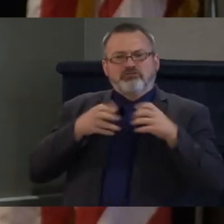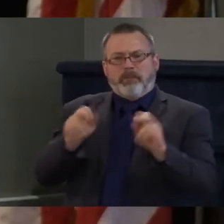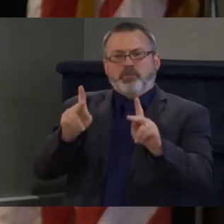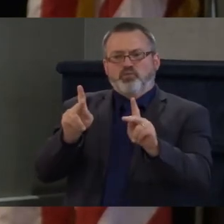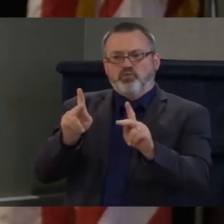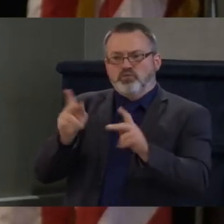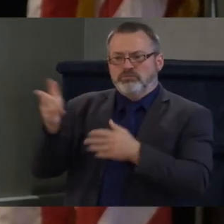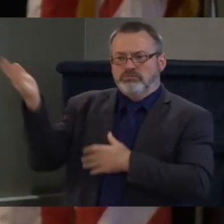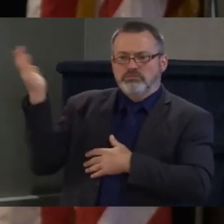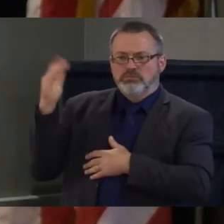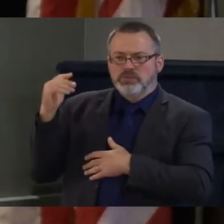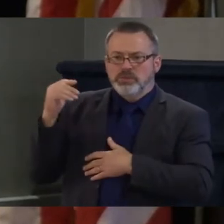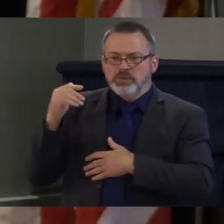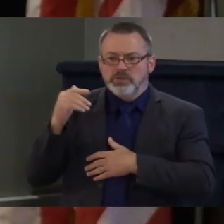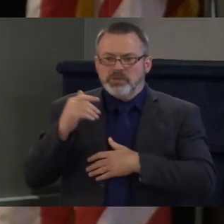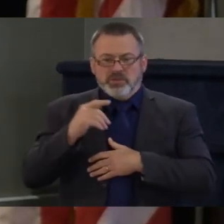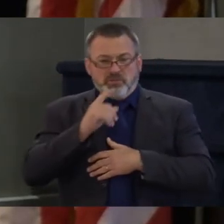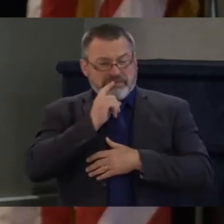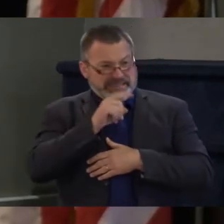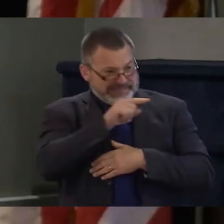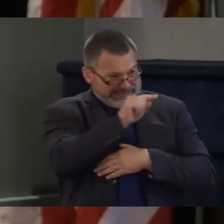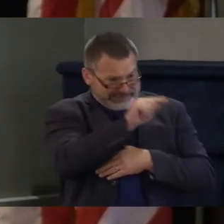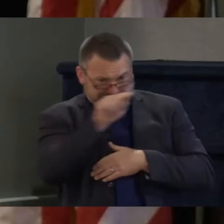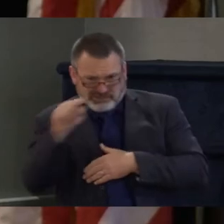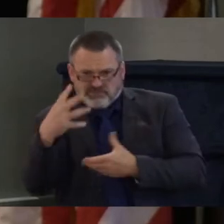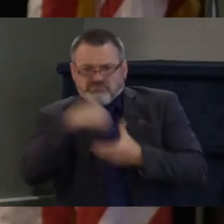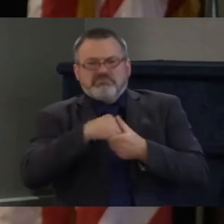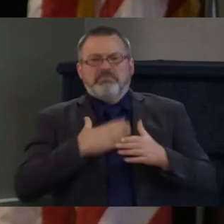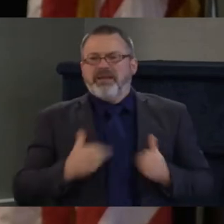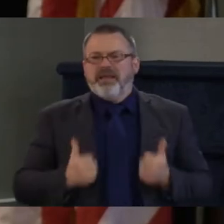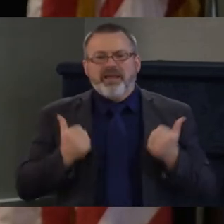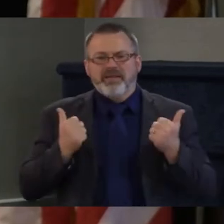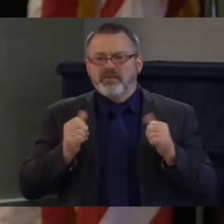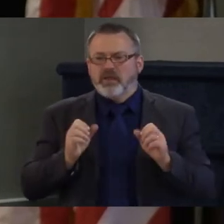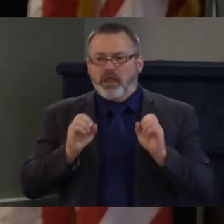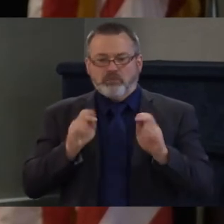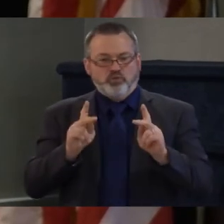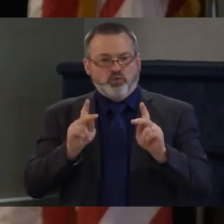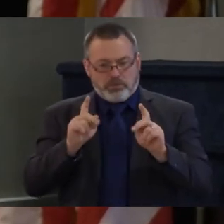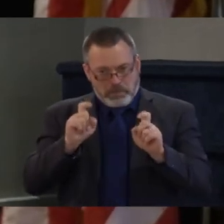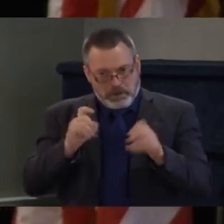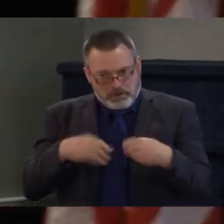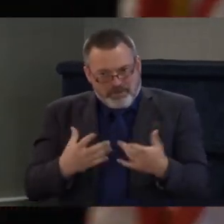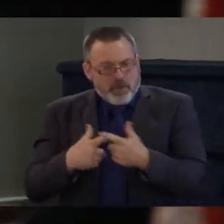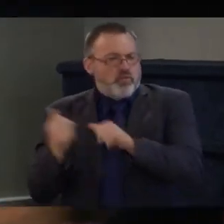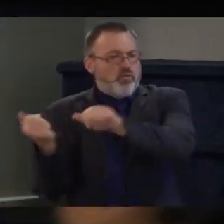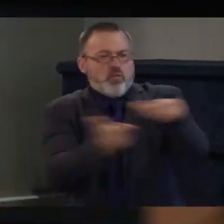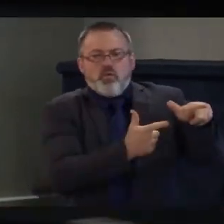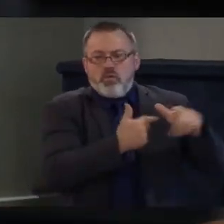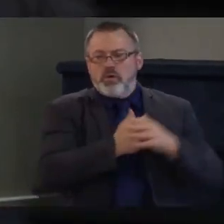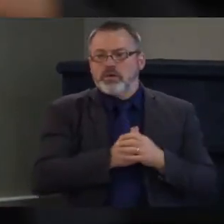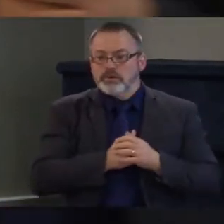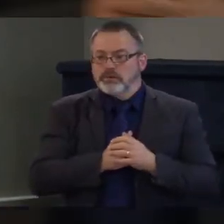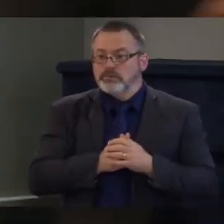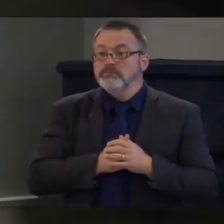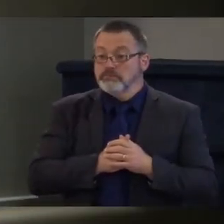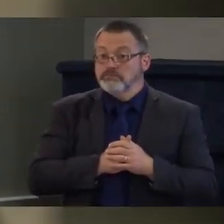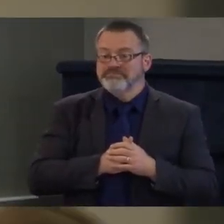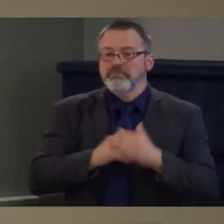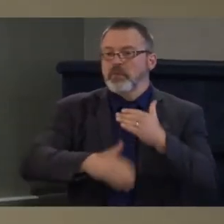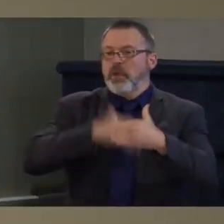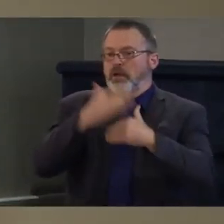opportunities like i've been given leah madden you're up next on this this next question